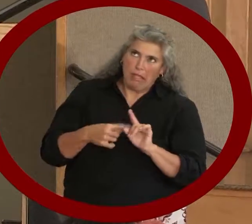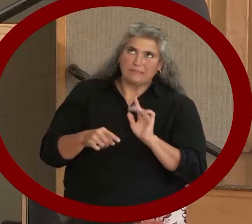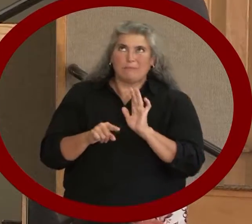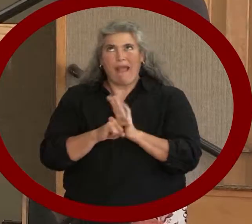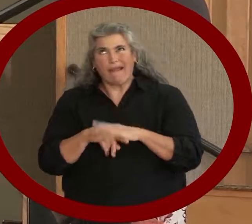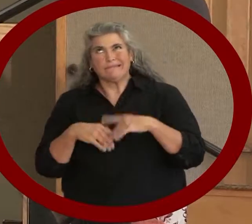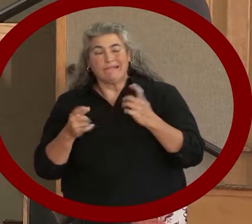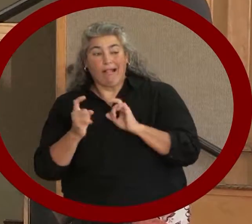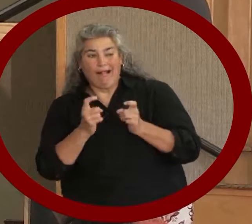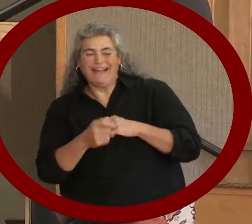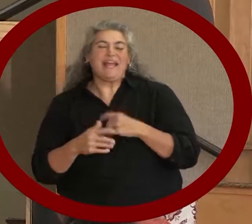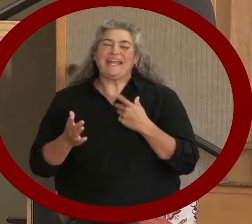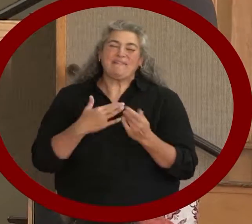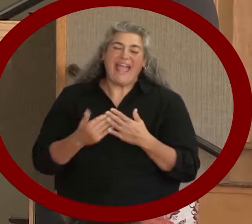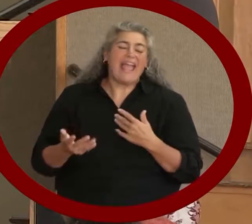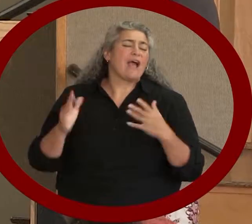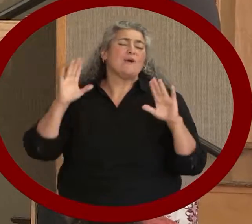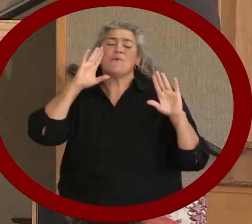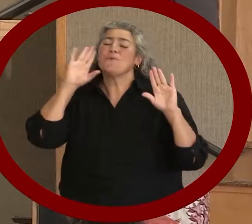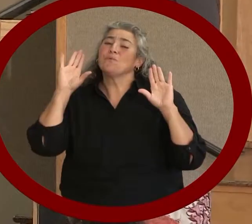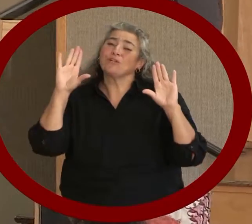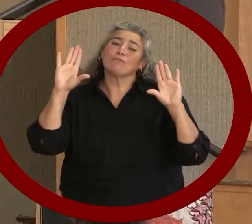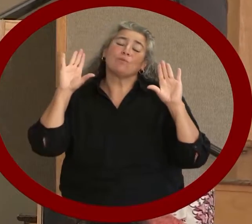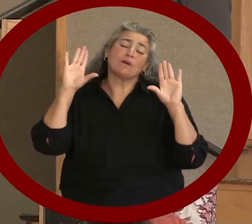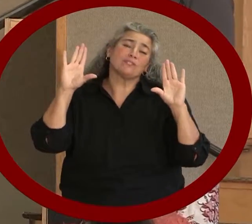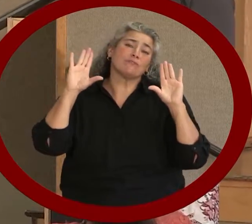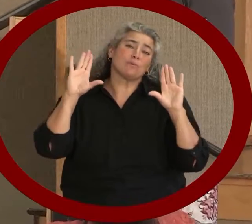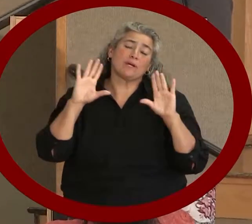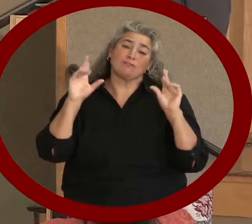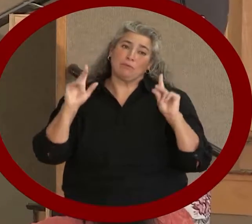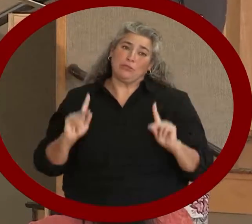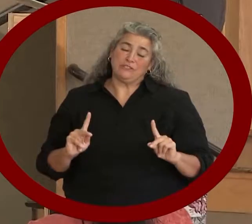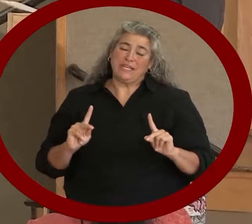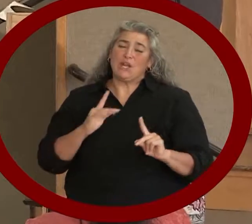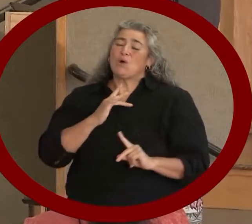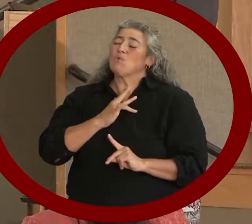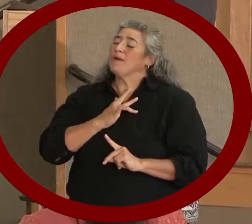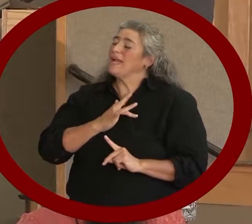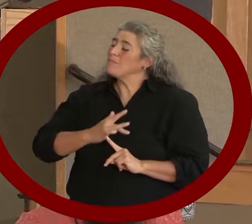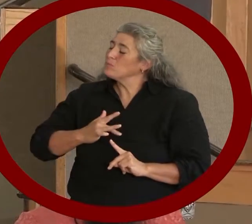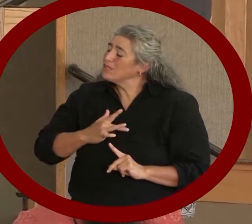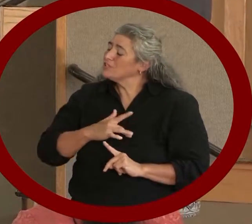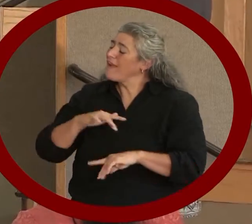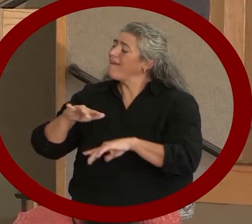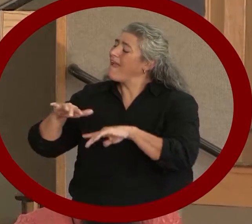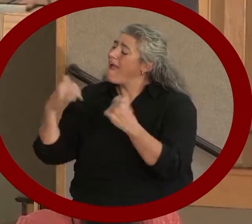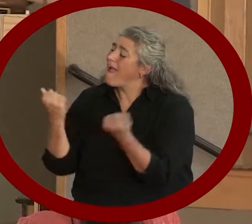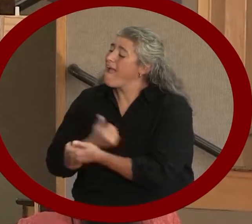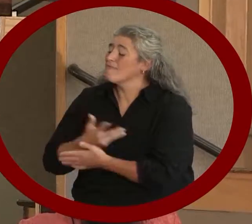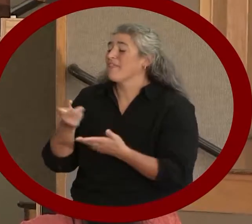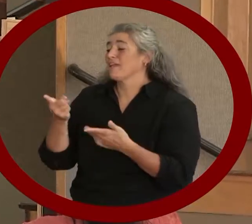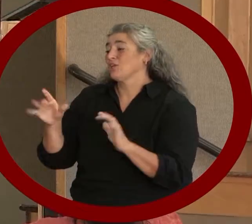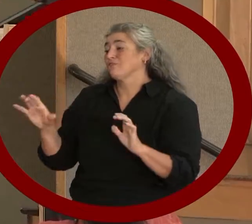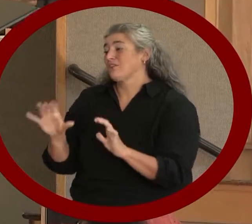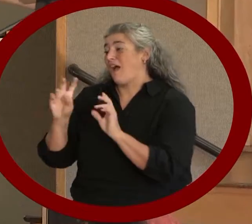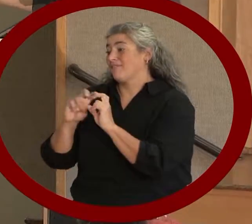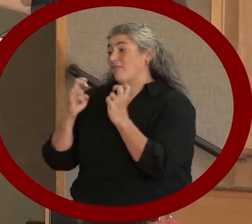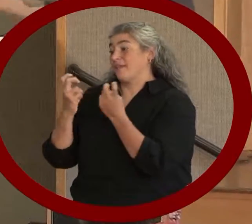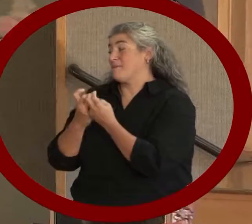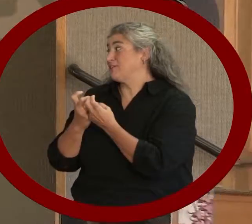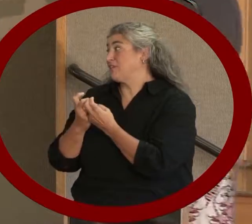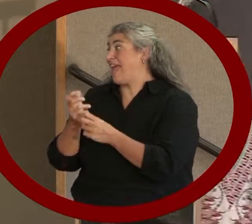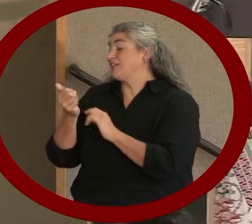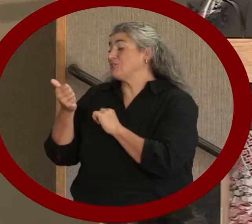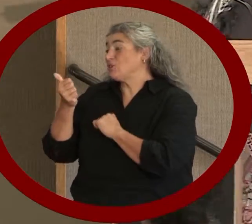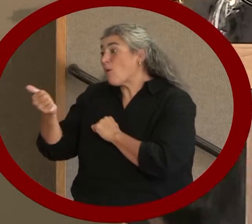She's just really a wonderful, wonderful person. And, we appreciate so much everything you've done for the commission. And, so here's your own